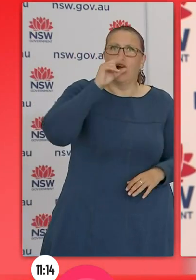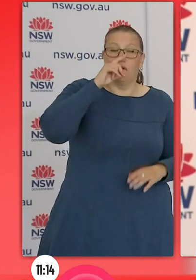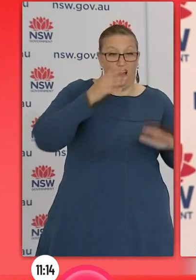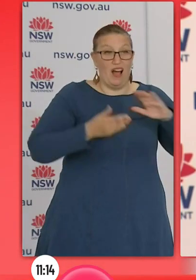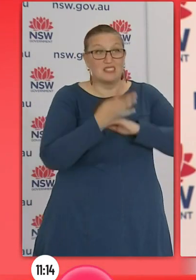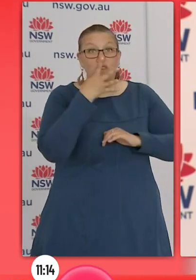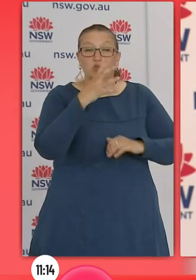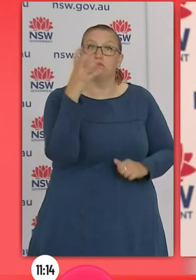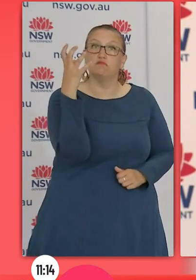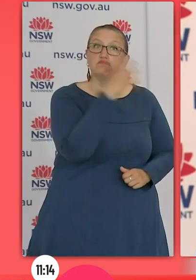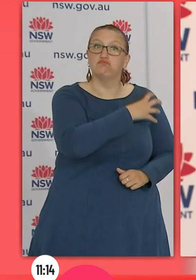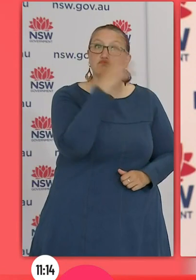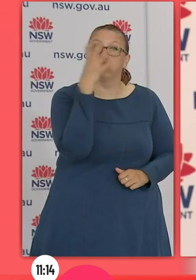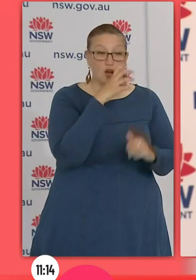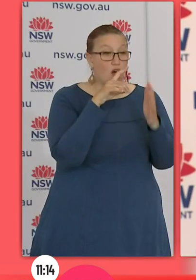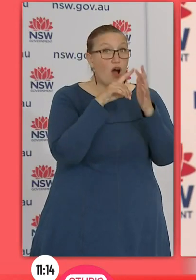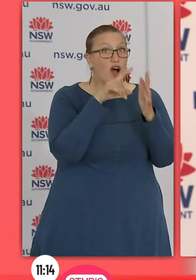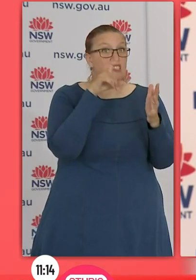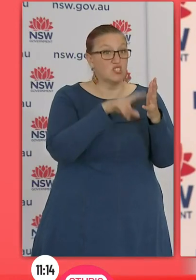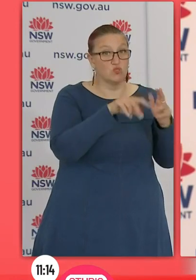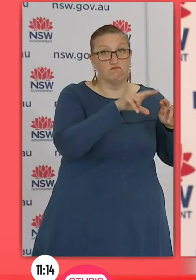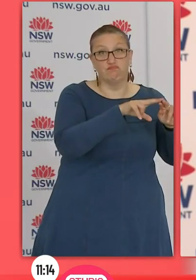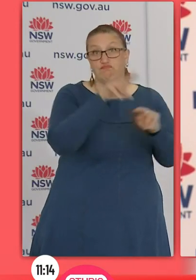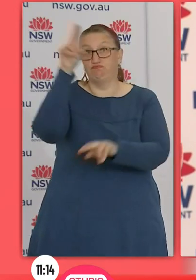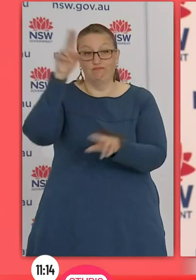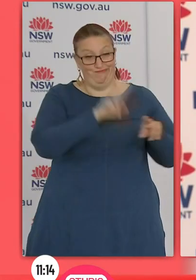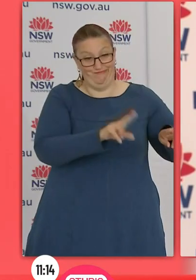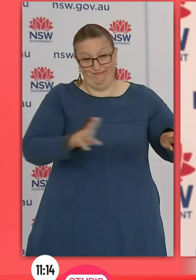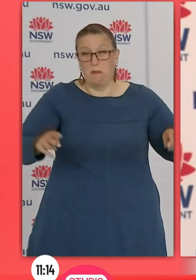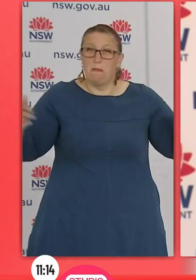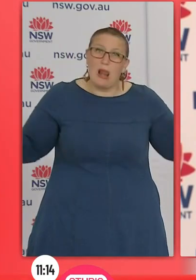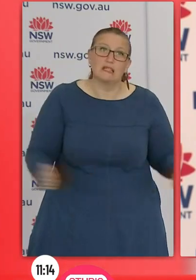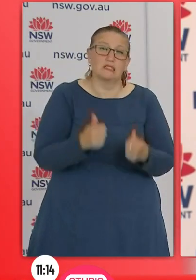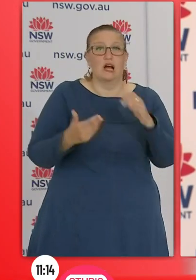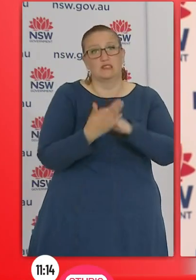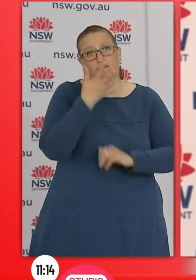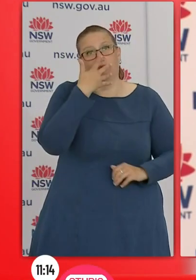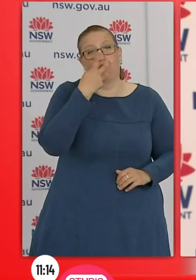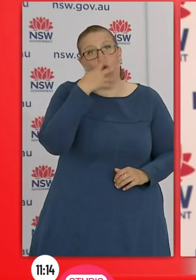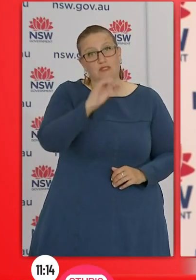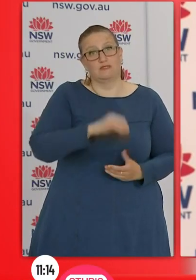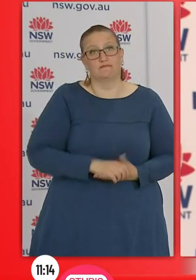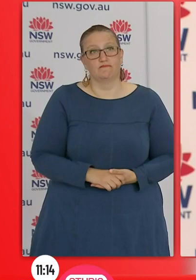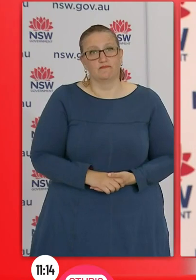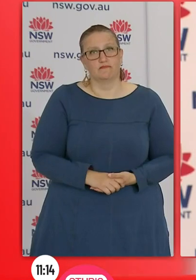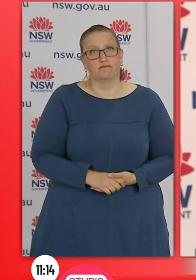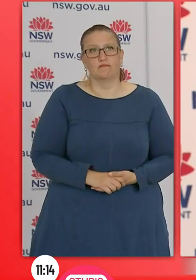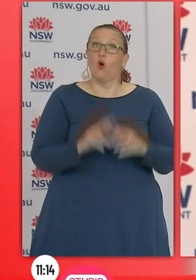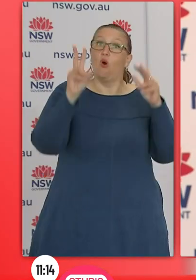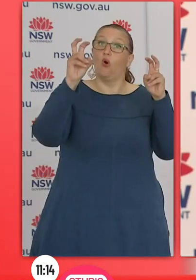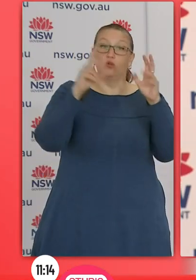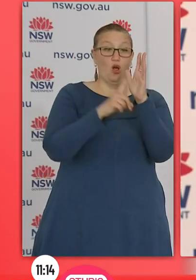in the ICU are increasing. Long COVID, long COVID